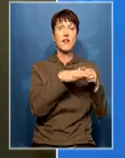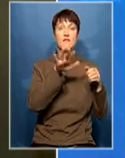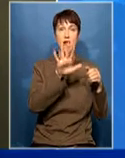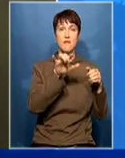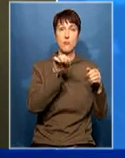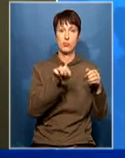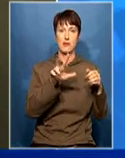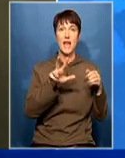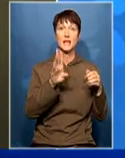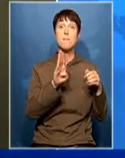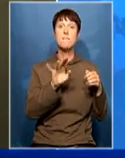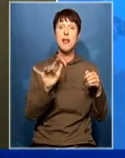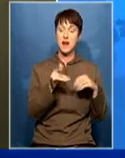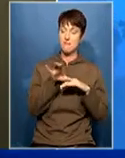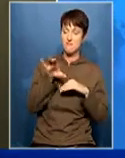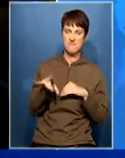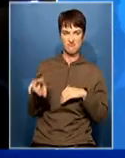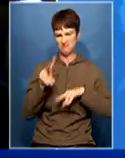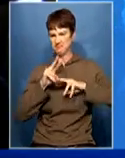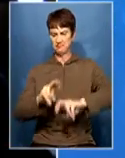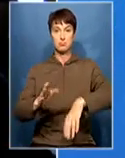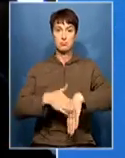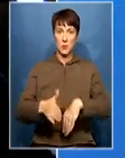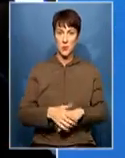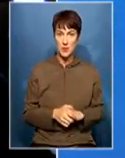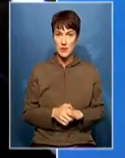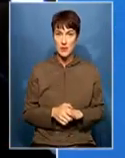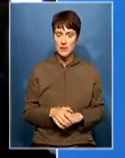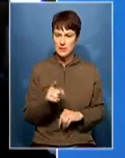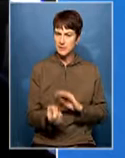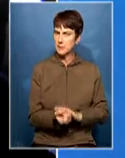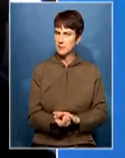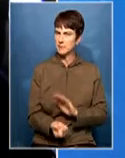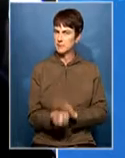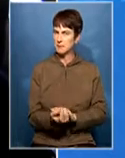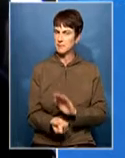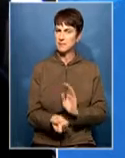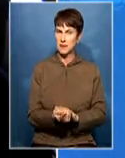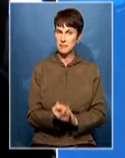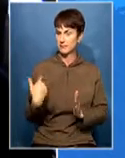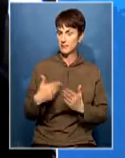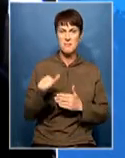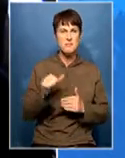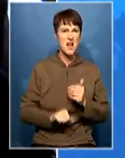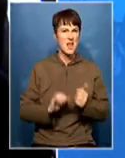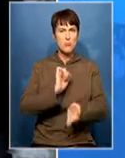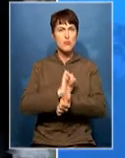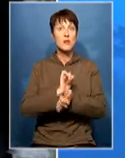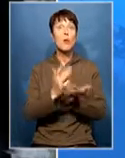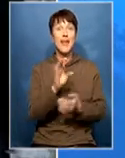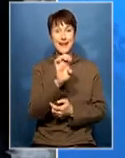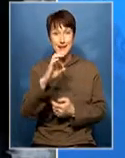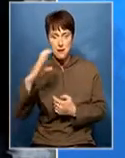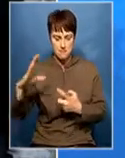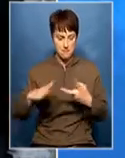Behind these bars is nothing new. In recent months, there have been violent flare-ups at prisons in the Eastern